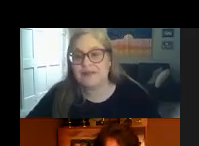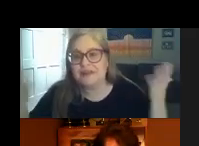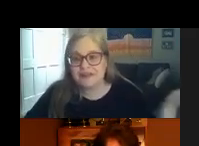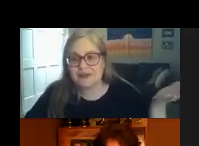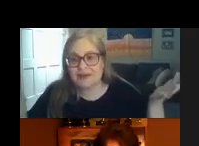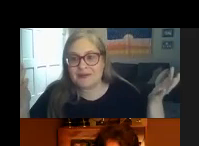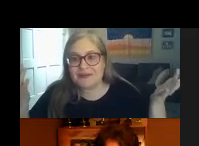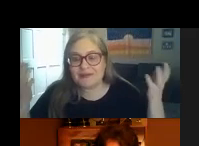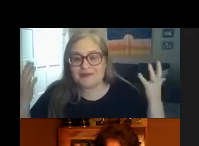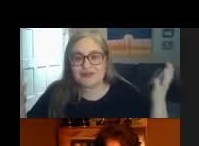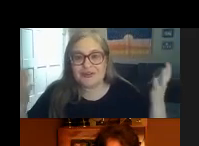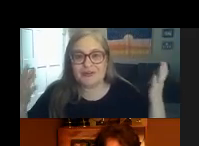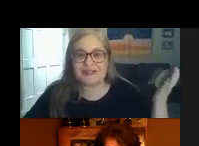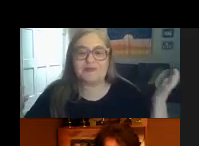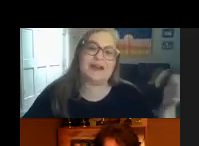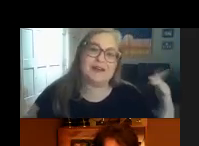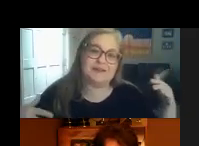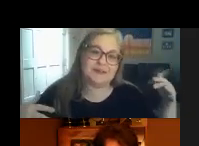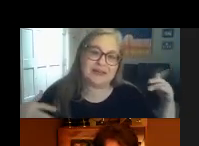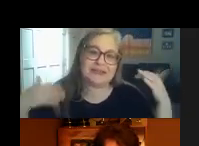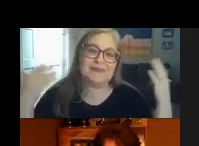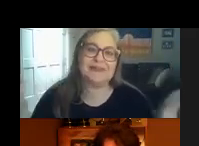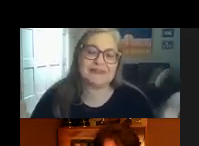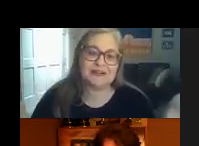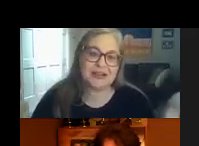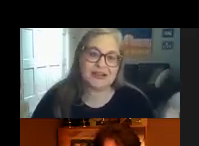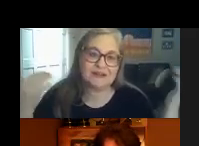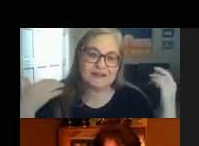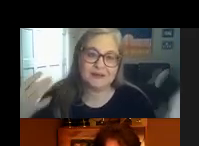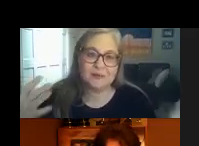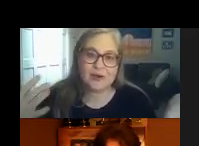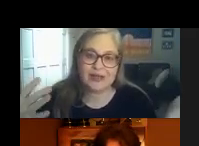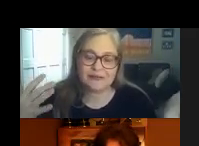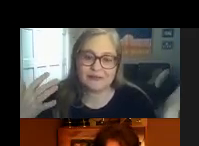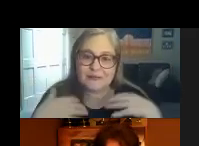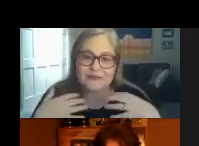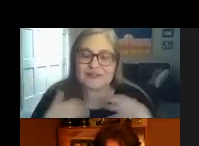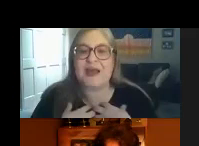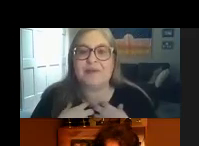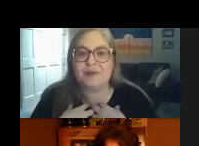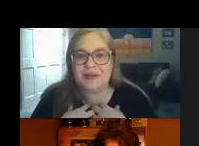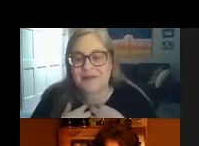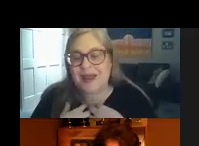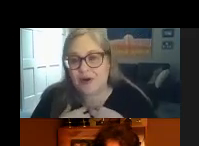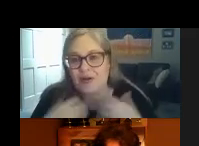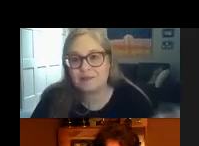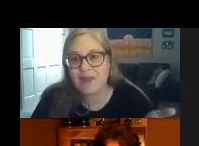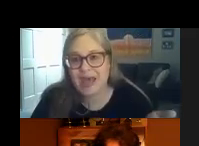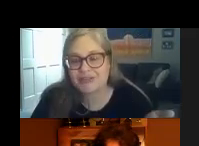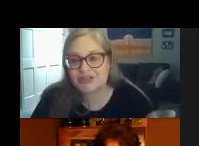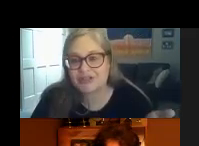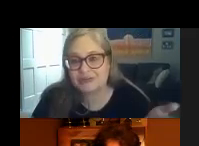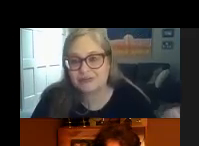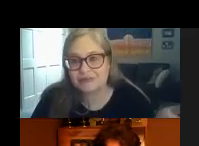so i would be sure as you're preparing for a meeting to be considering what does my purpose my goal